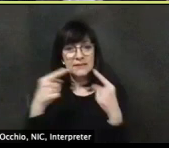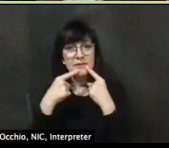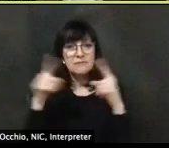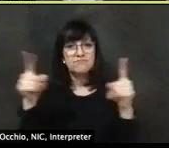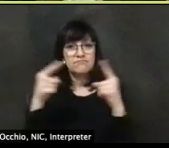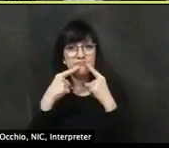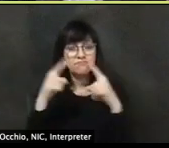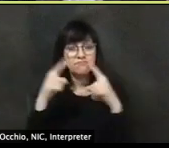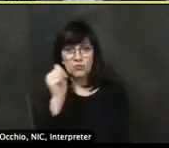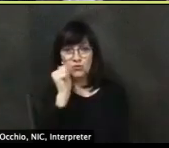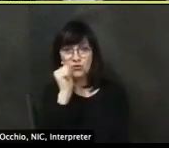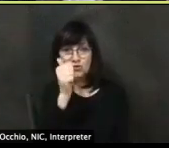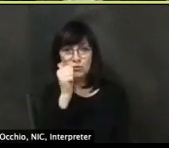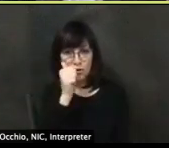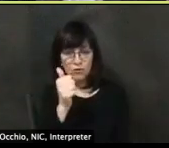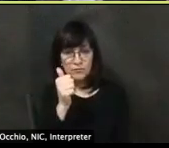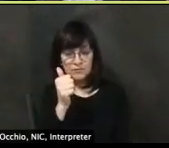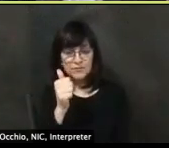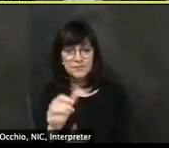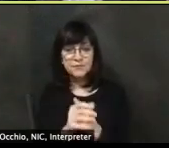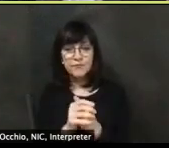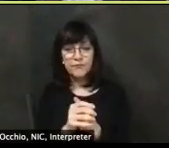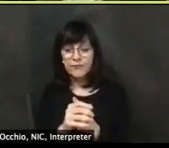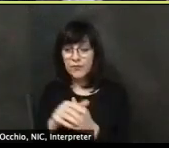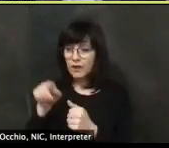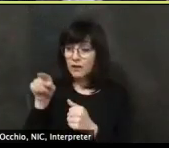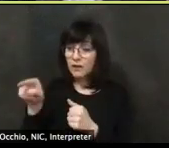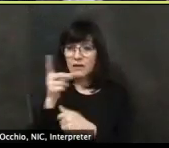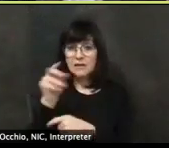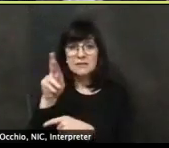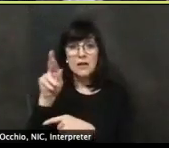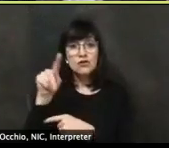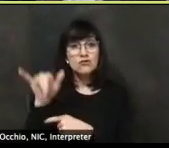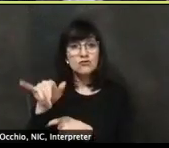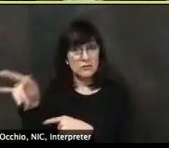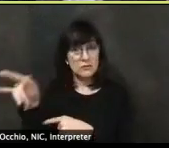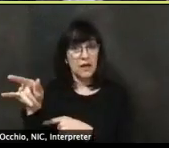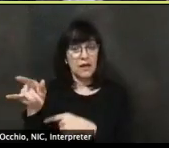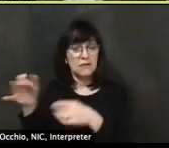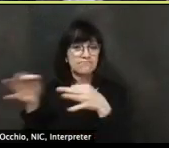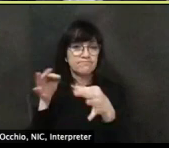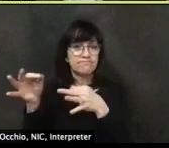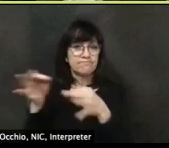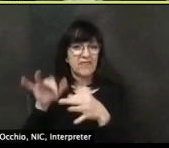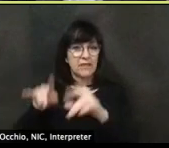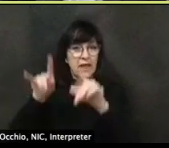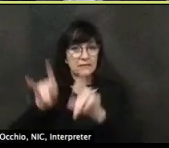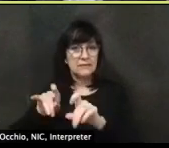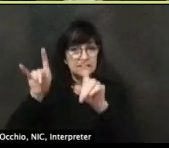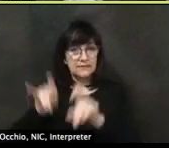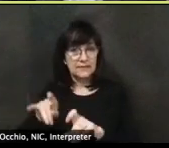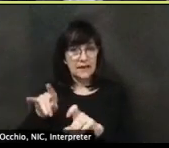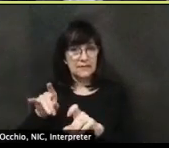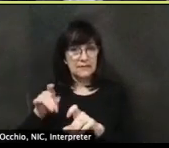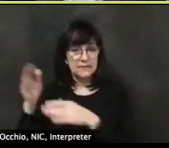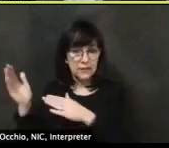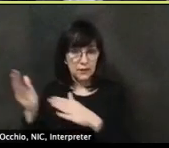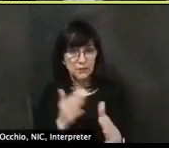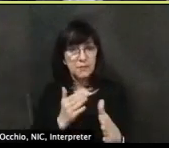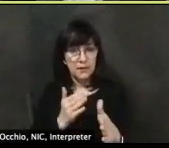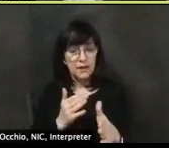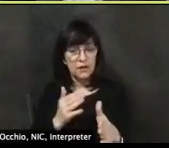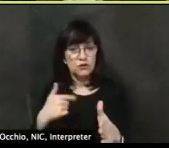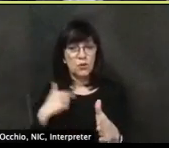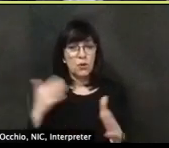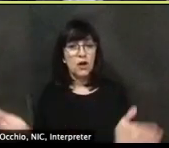lays out, and Dr. Rattay talked about the testing plan, but also the timeline for some of these phases. So I'd encourage you to watch then.